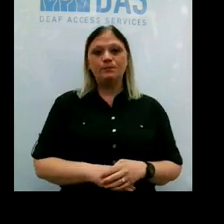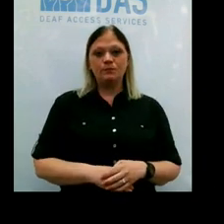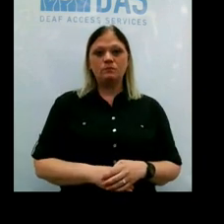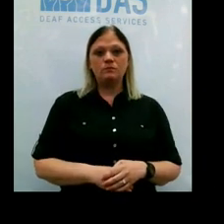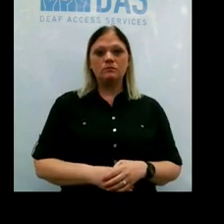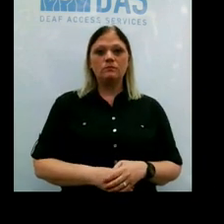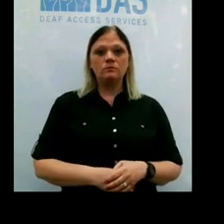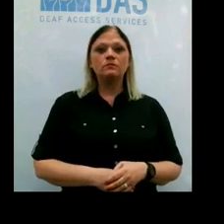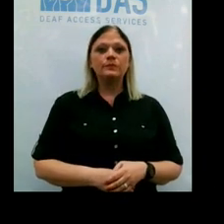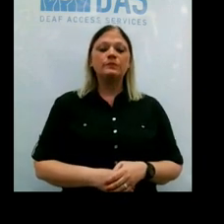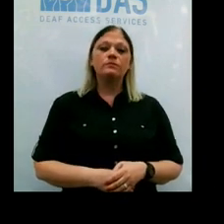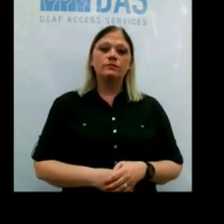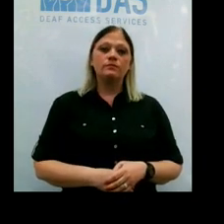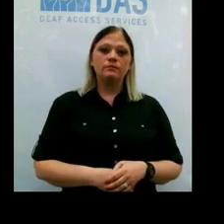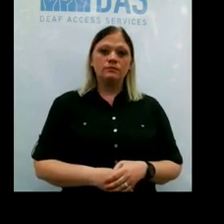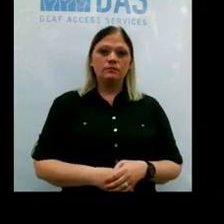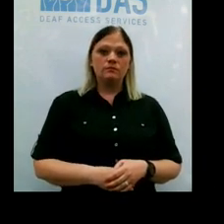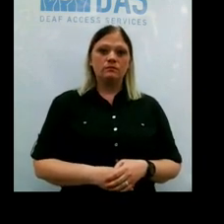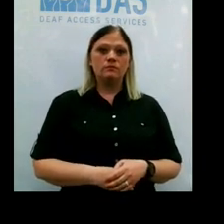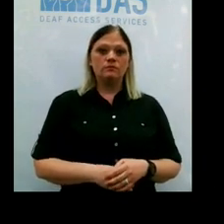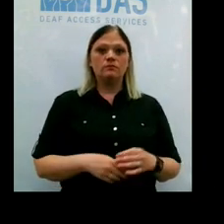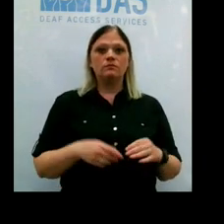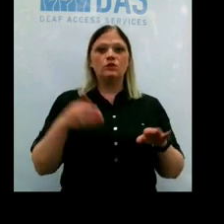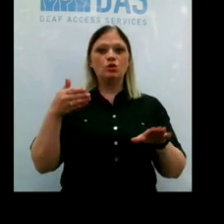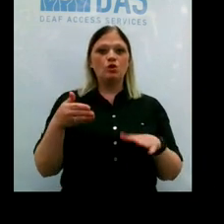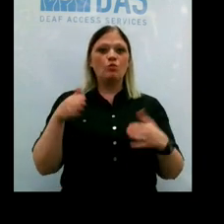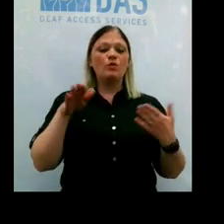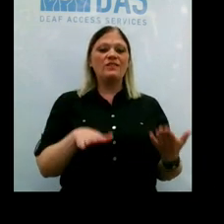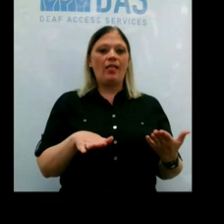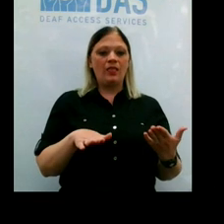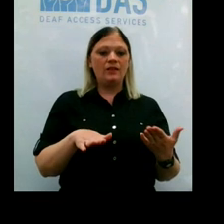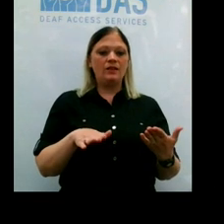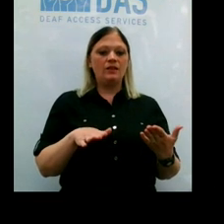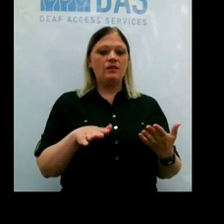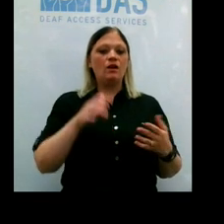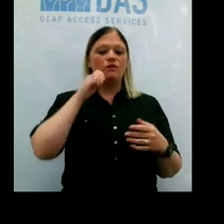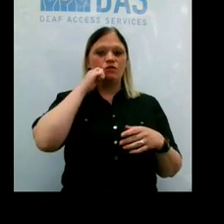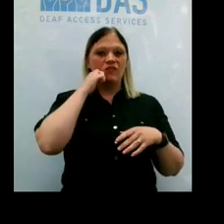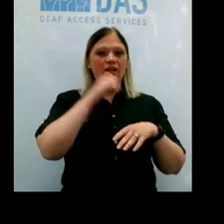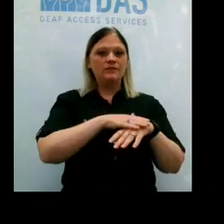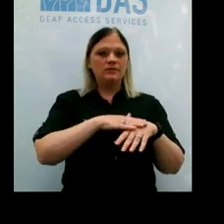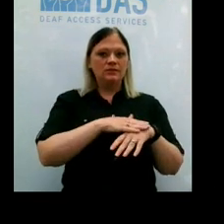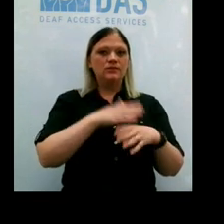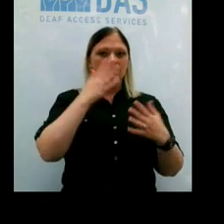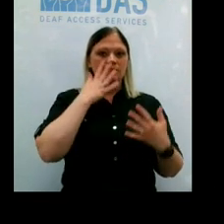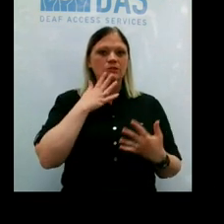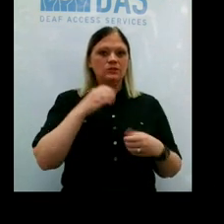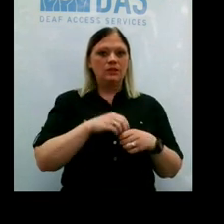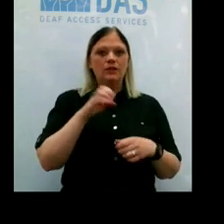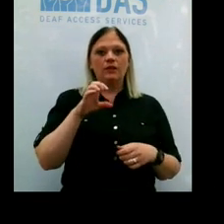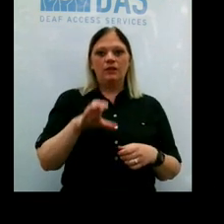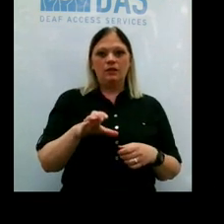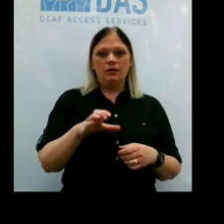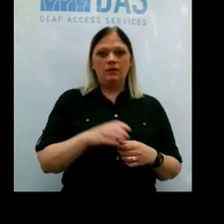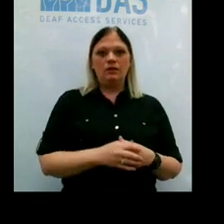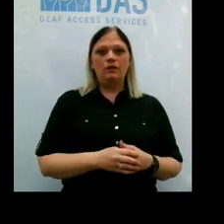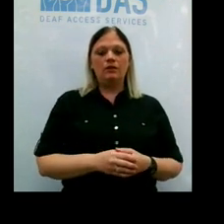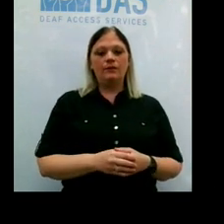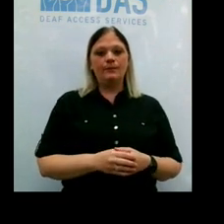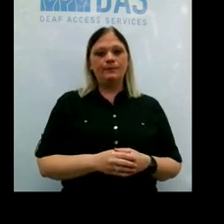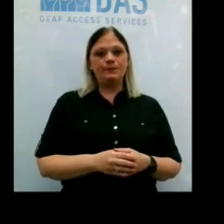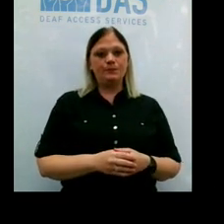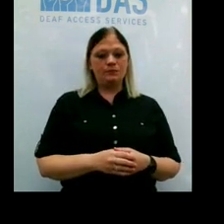So these are data looking at our mortality of the people who have died, unfortunately, in Erie County of COVID-19,